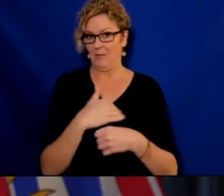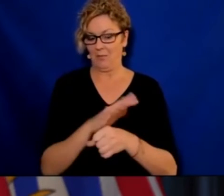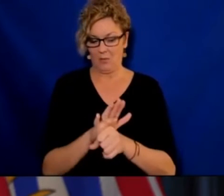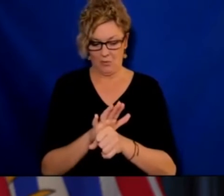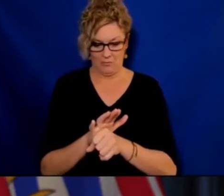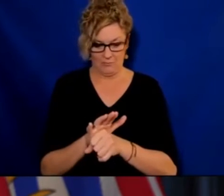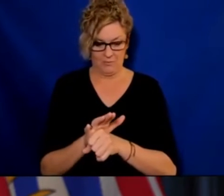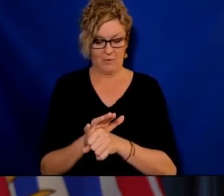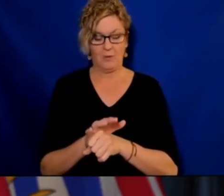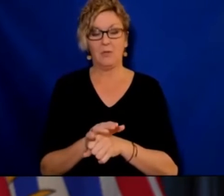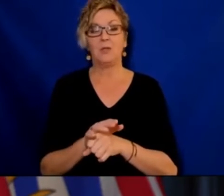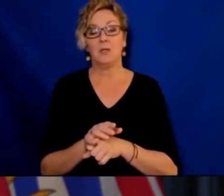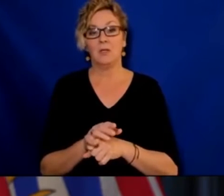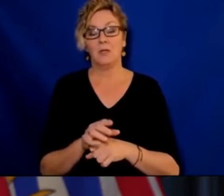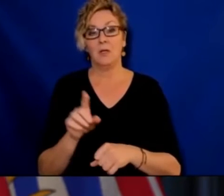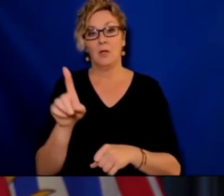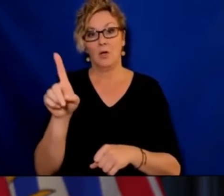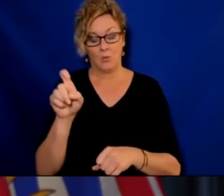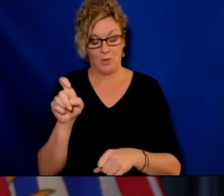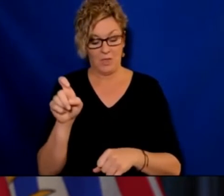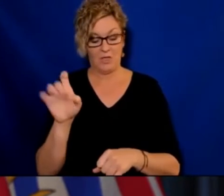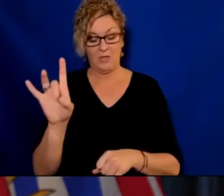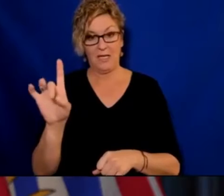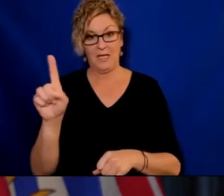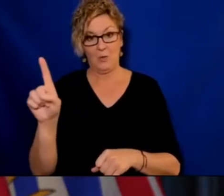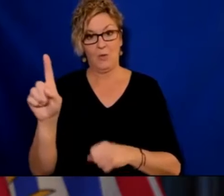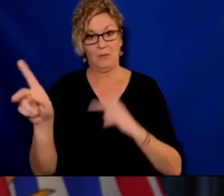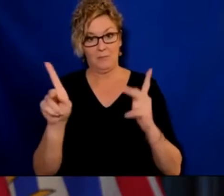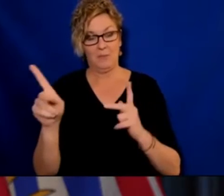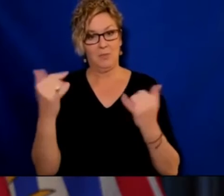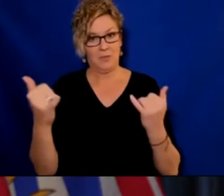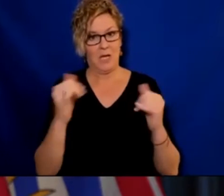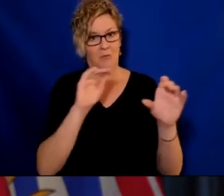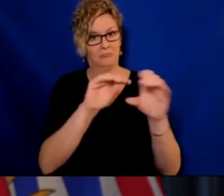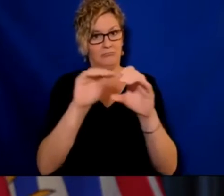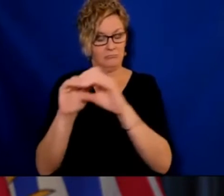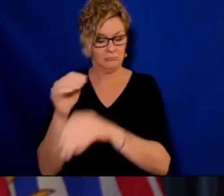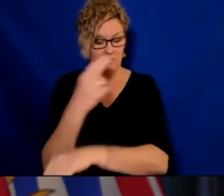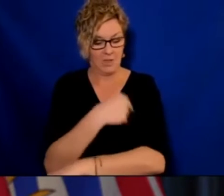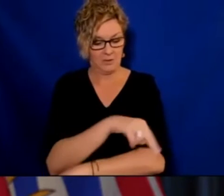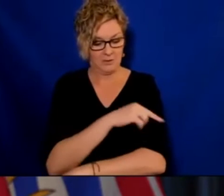people are in hospital, 57 of whom are in critical care or ICU.